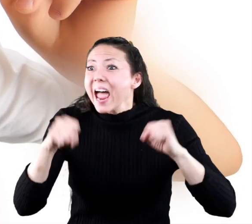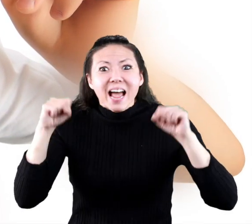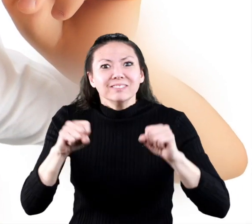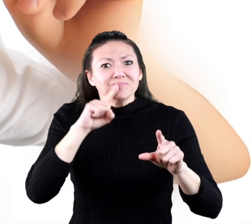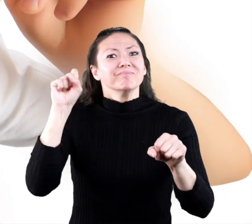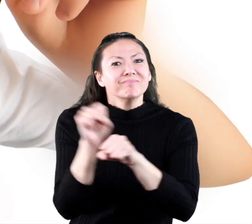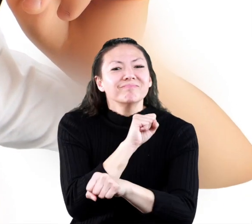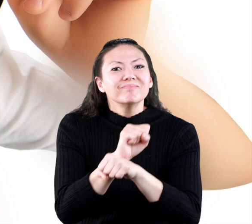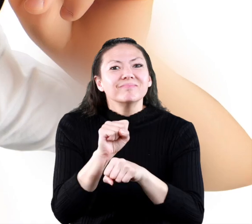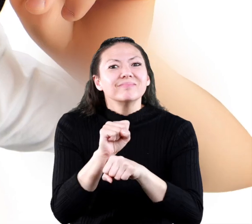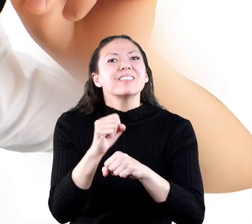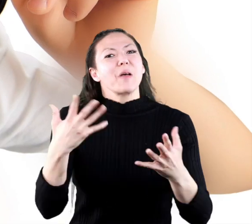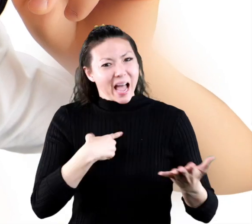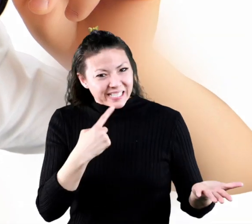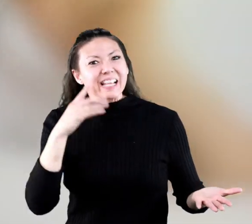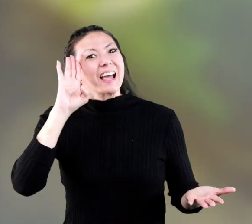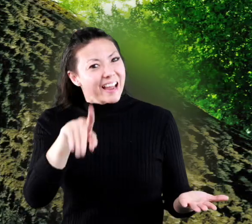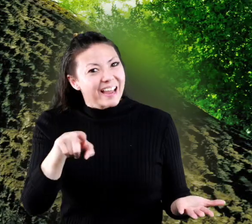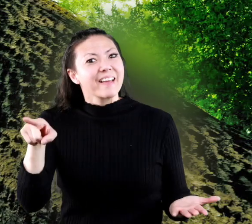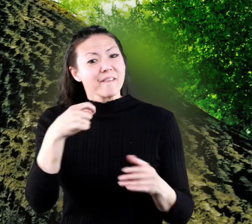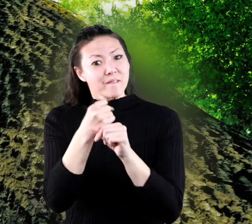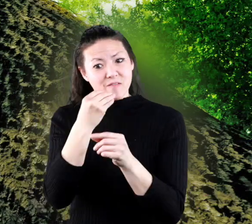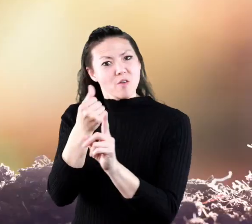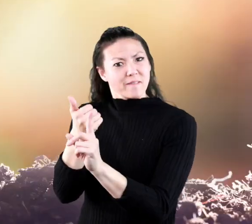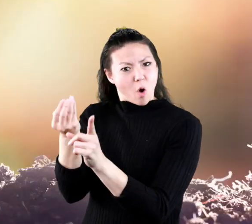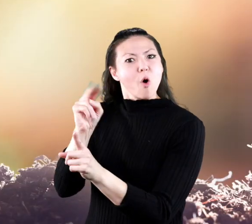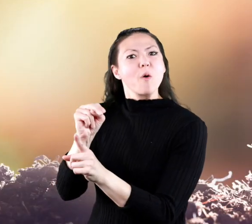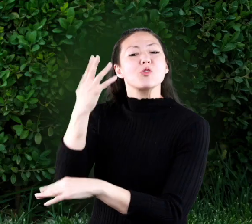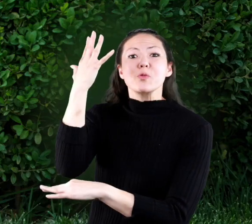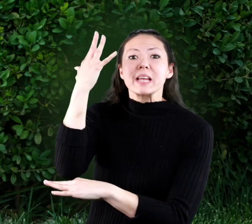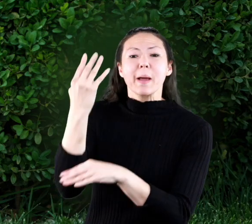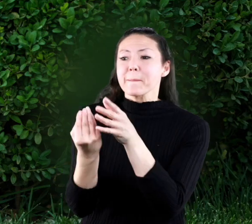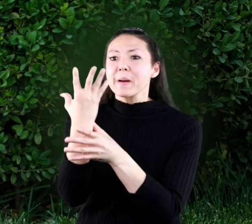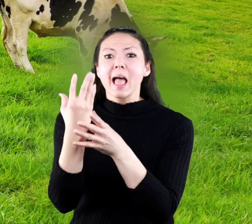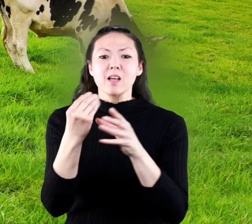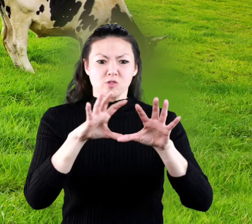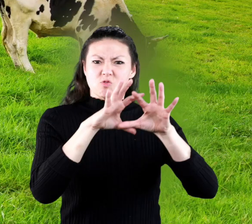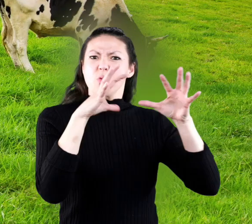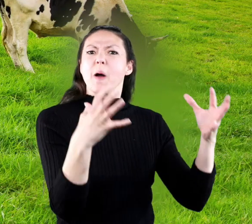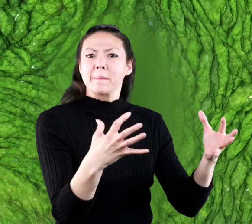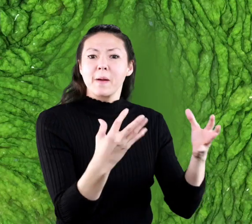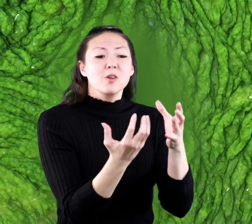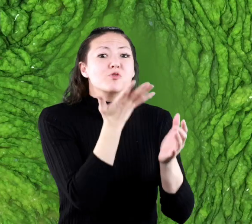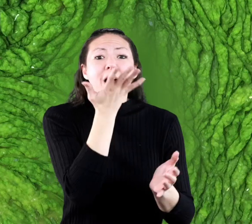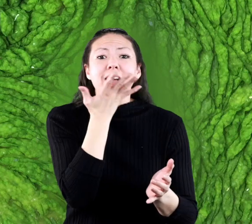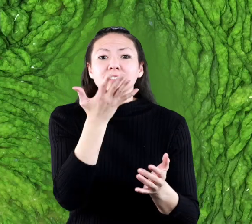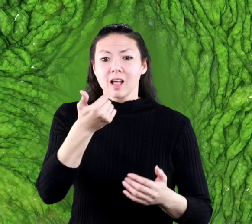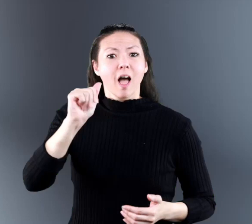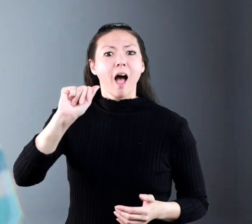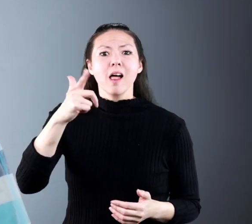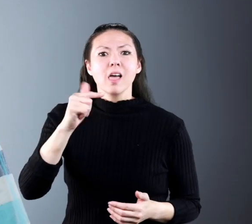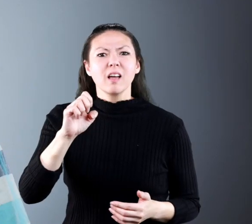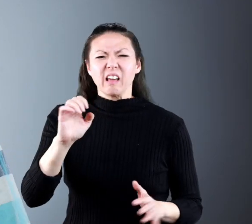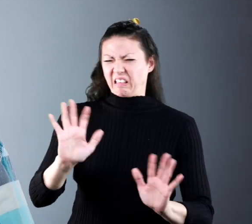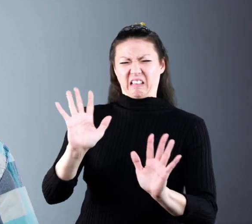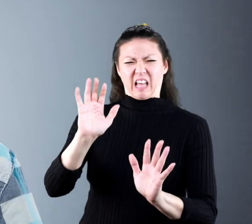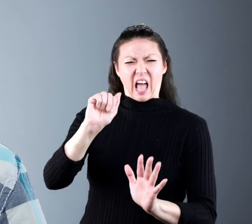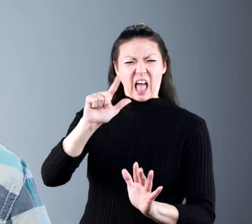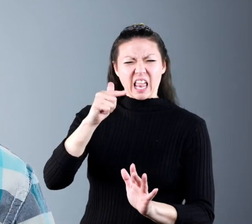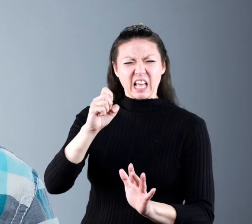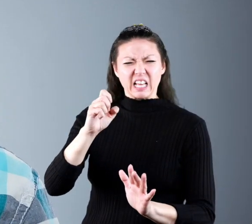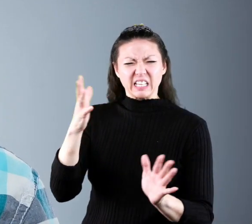i meant what i said trees plants shrubs grass algae ew